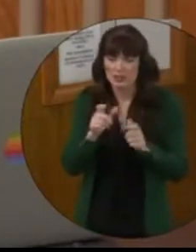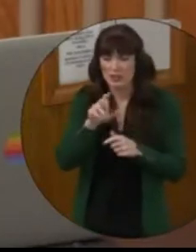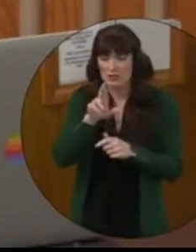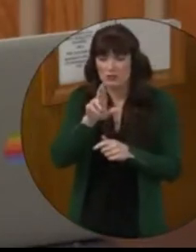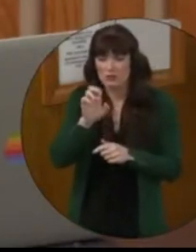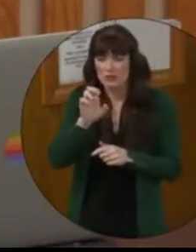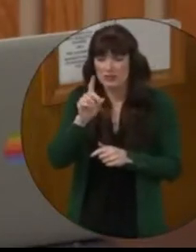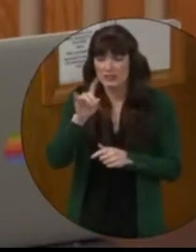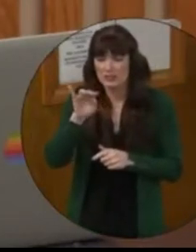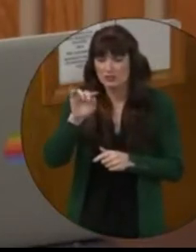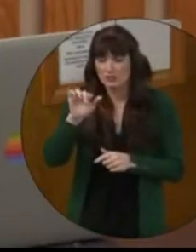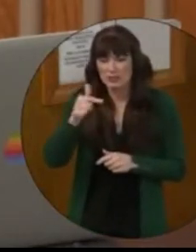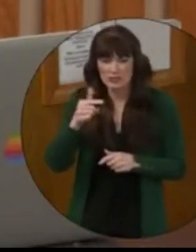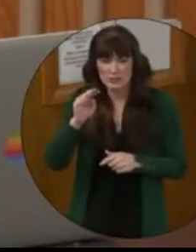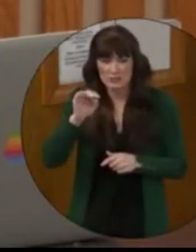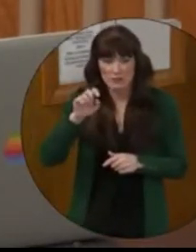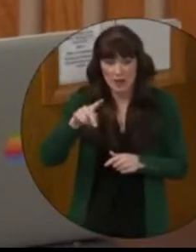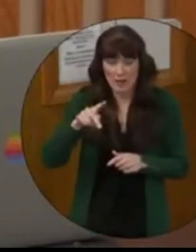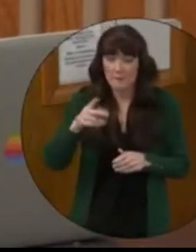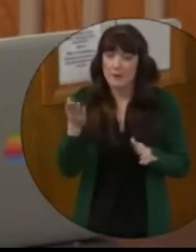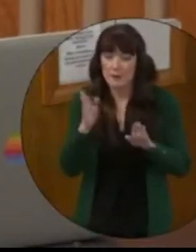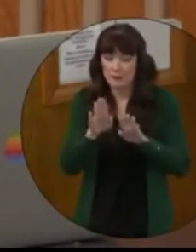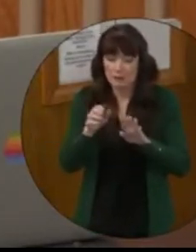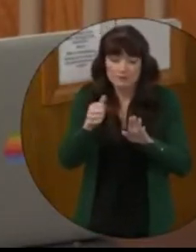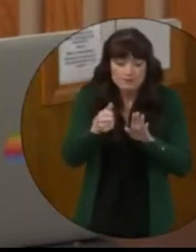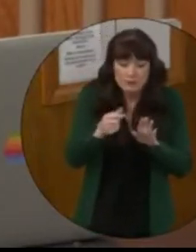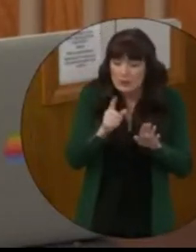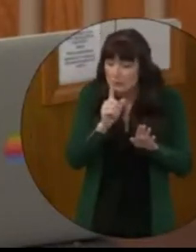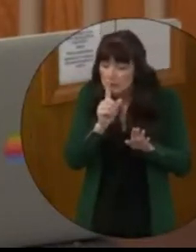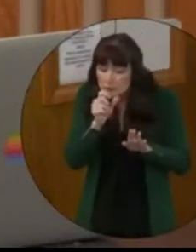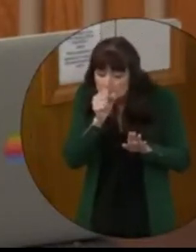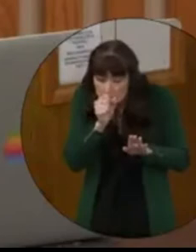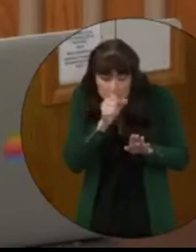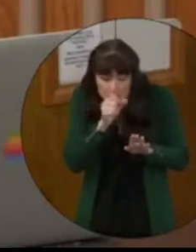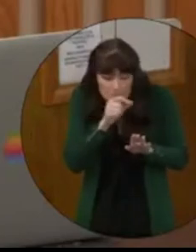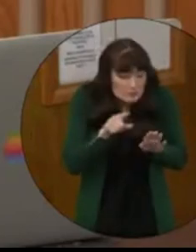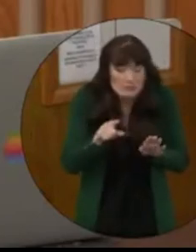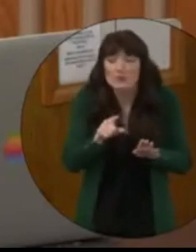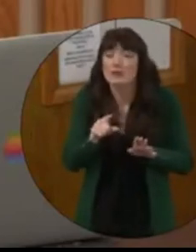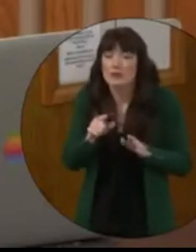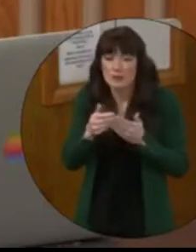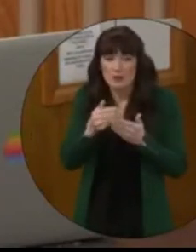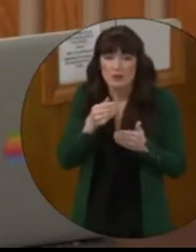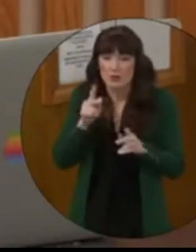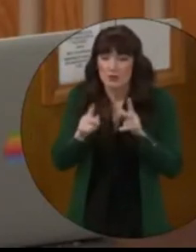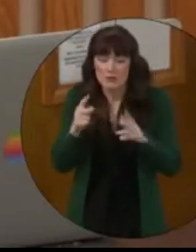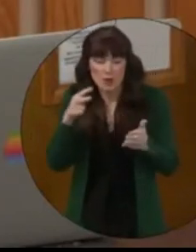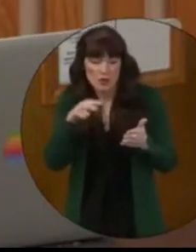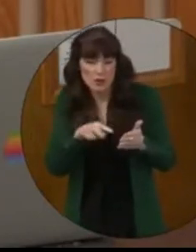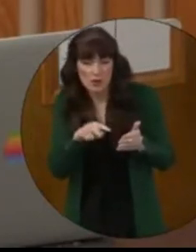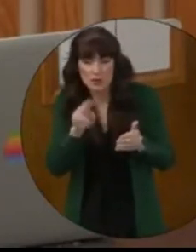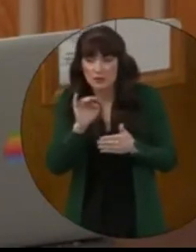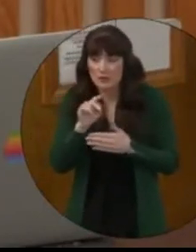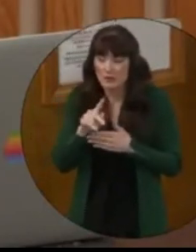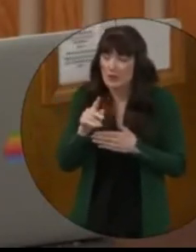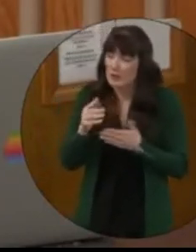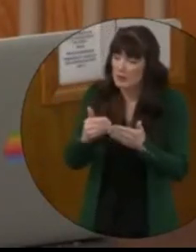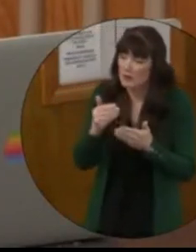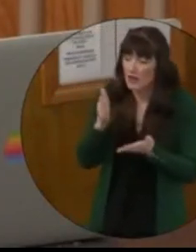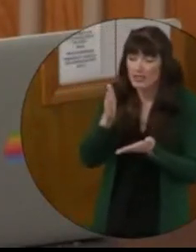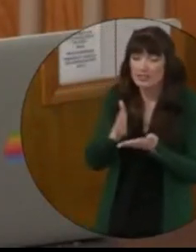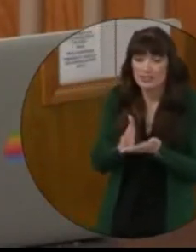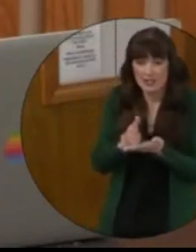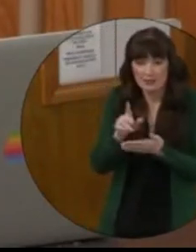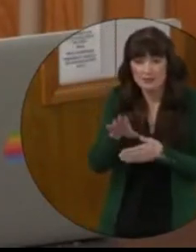behind closed doors before the public even viewed existing maps. Regardless of who suggested it, I halted the